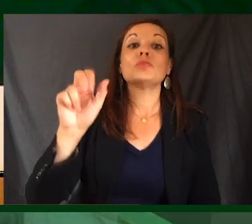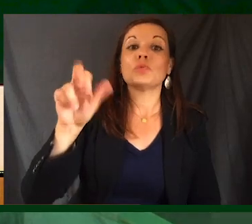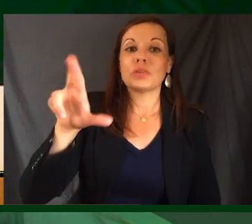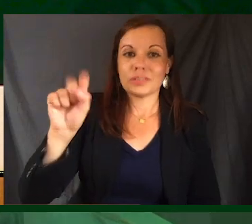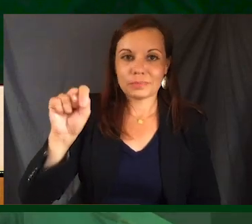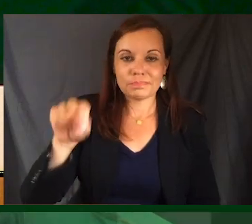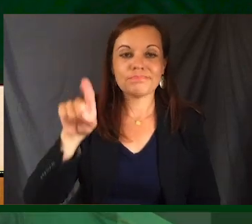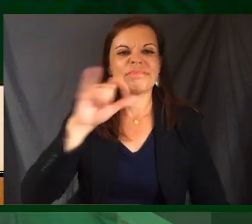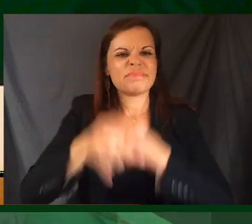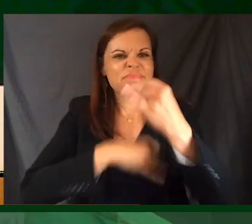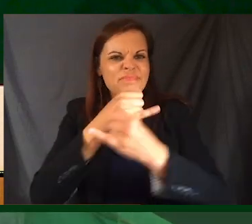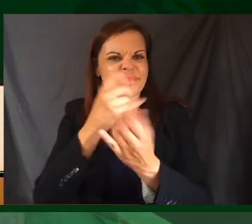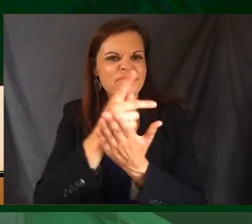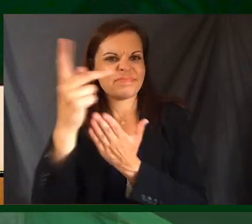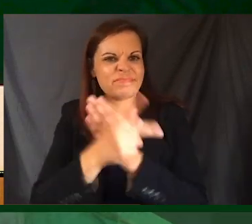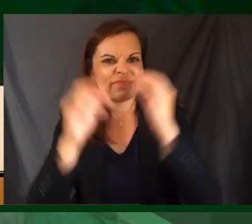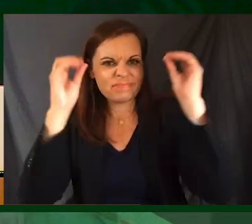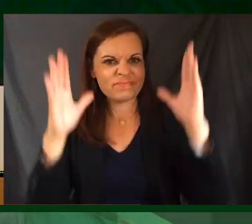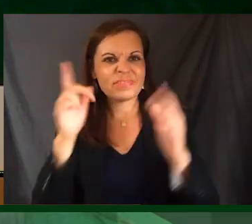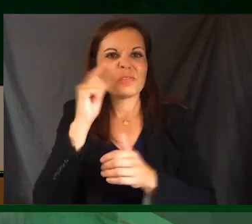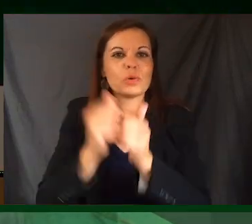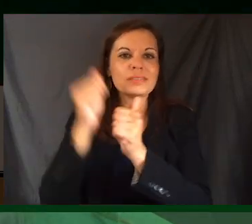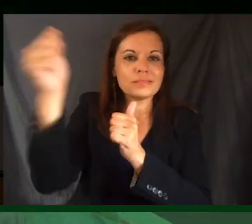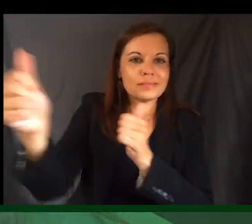International Programs and Extended Learning.